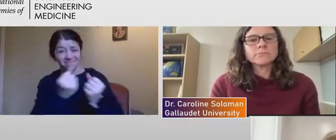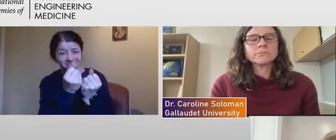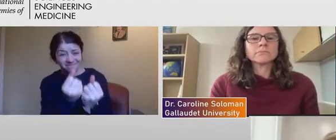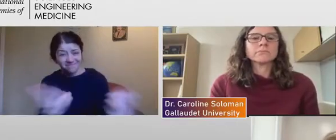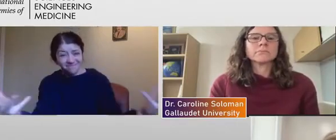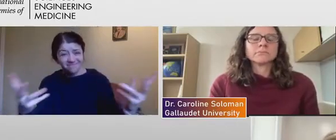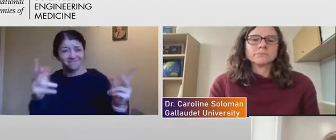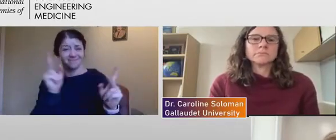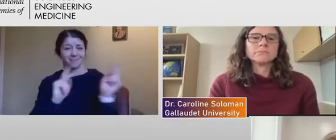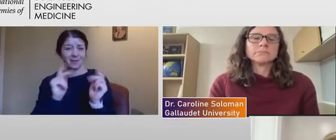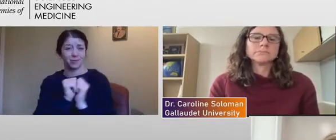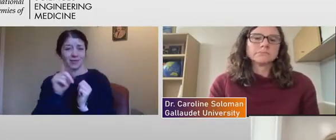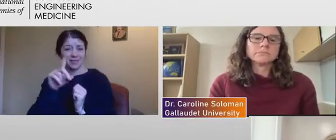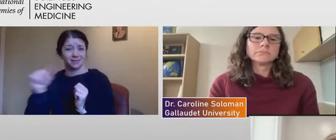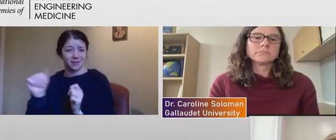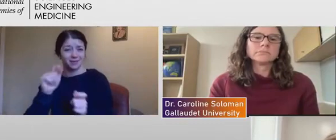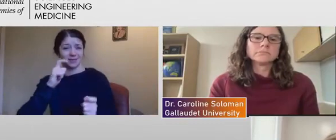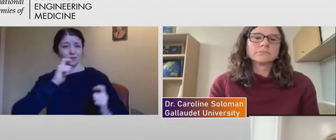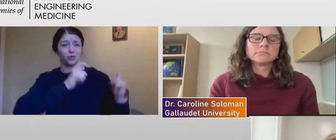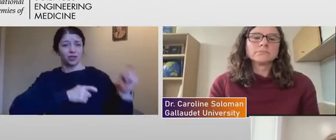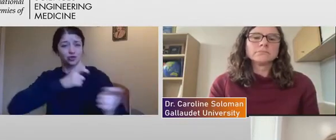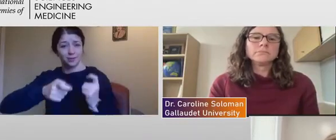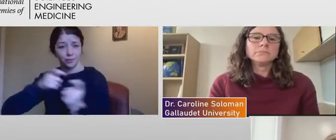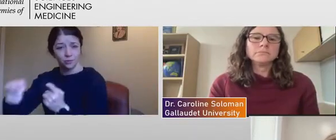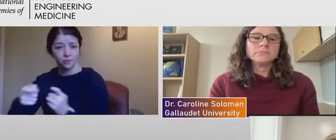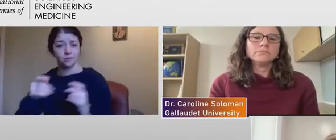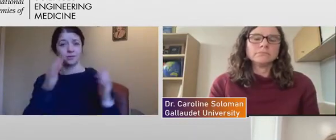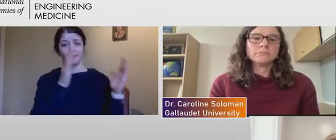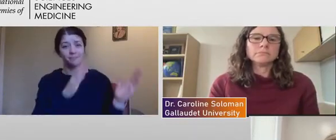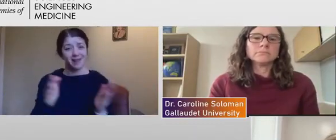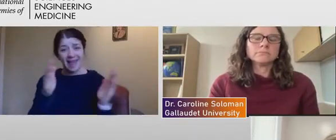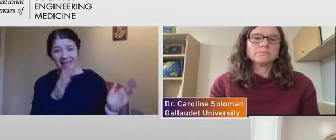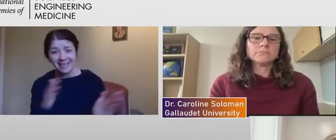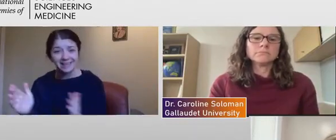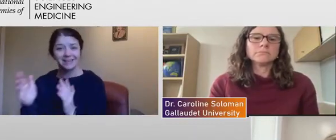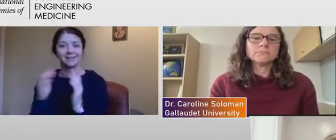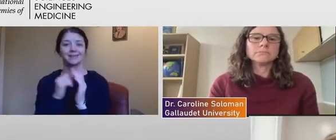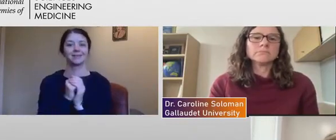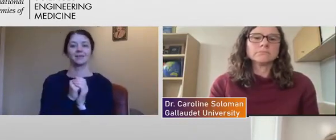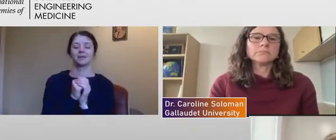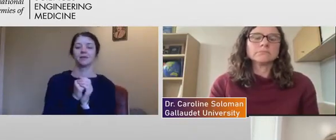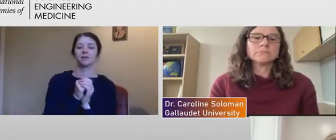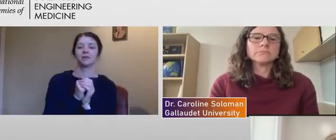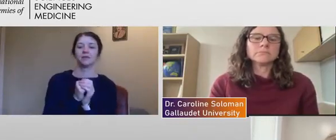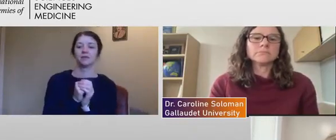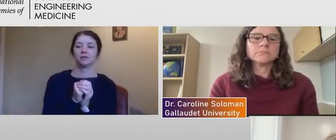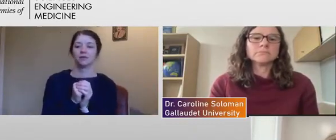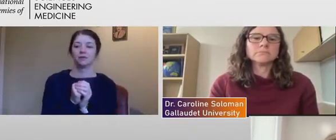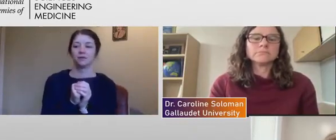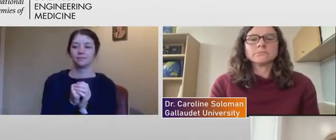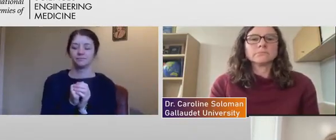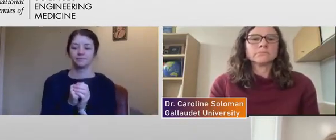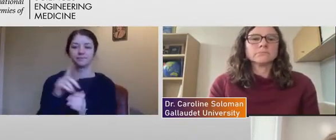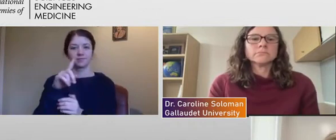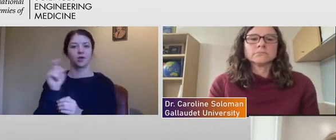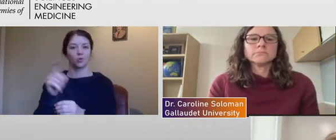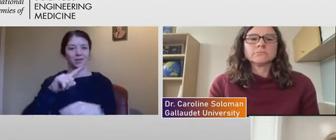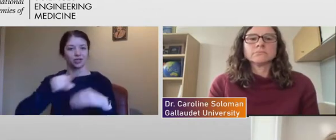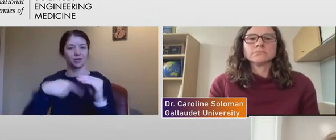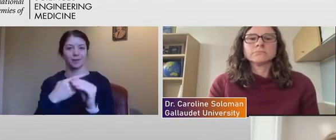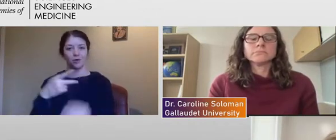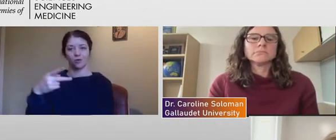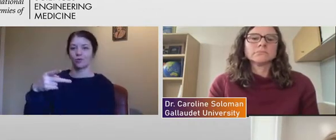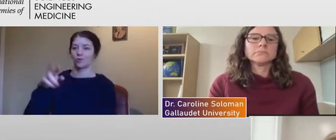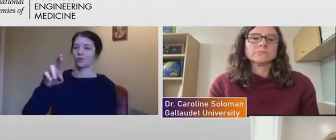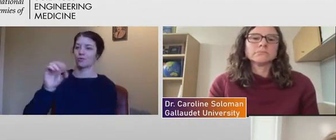contribute to planning and, um, and, you know, with the question is about being proactive